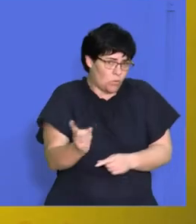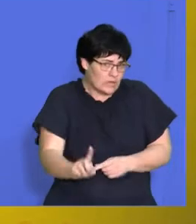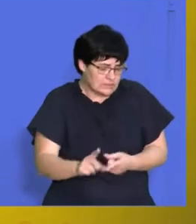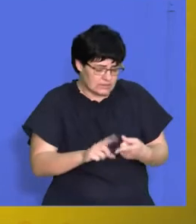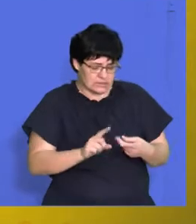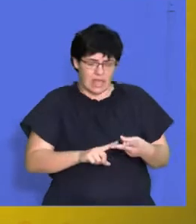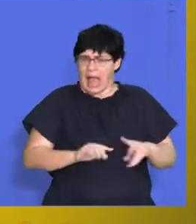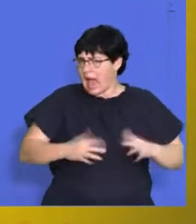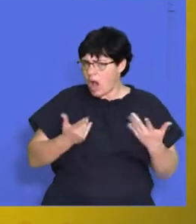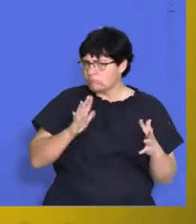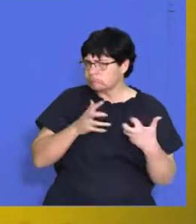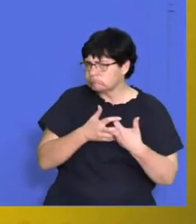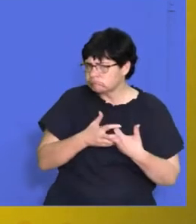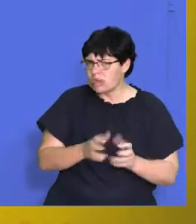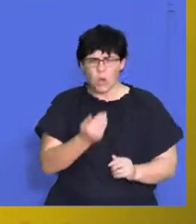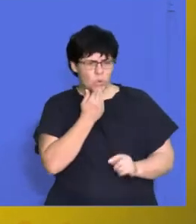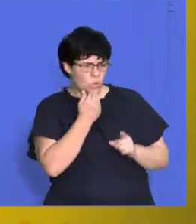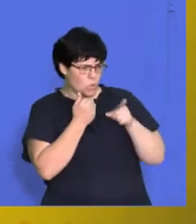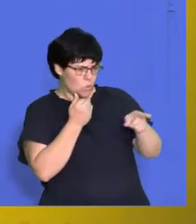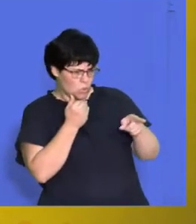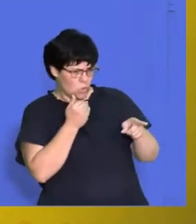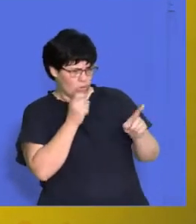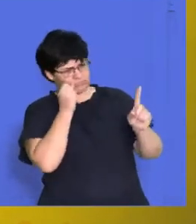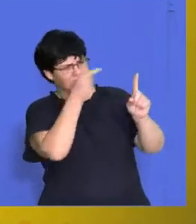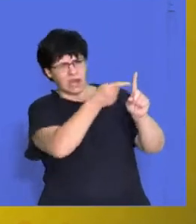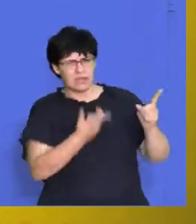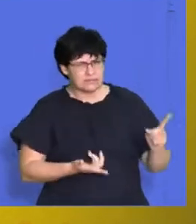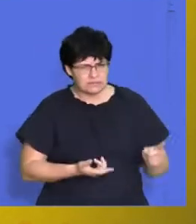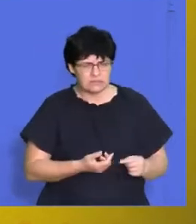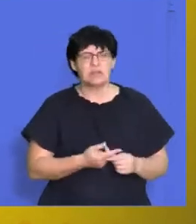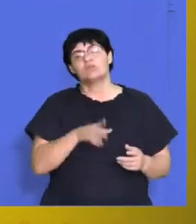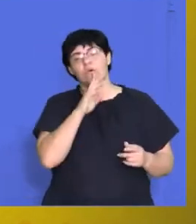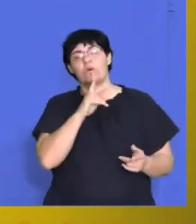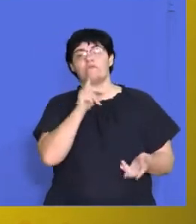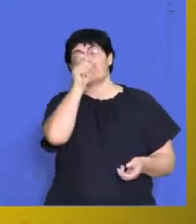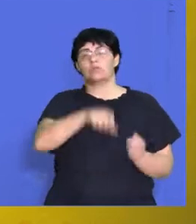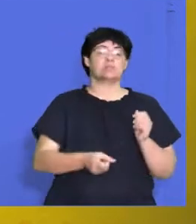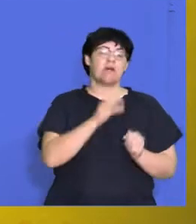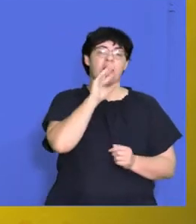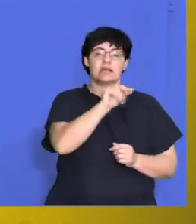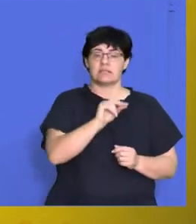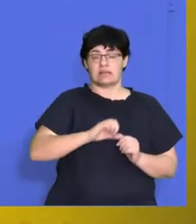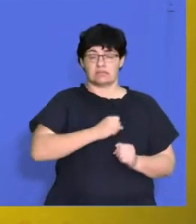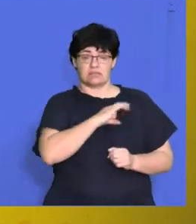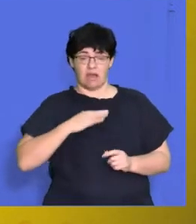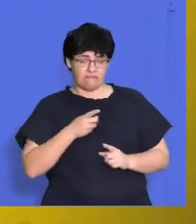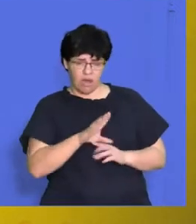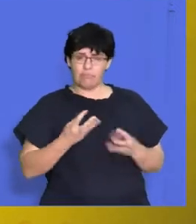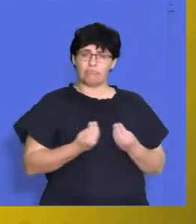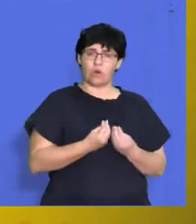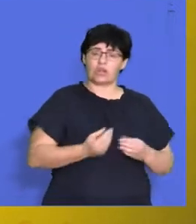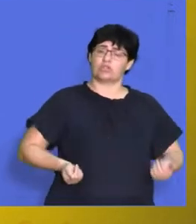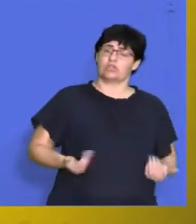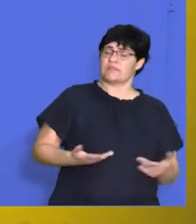How do they work? Who are they being targeted at? So that if someone asks the new employee about the products or